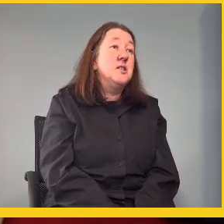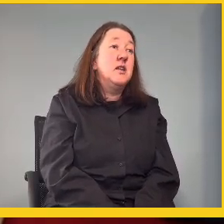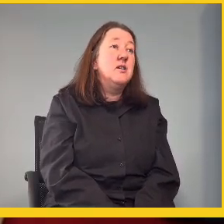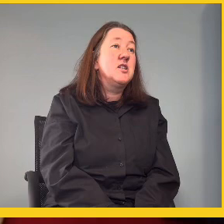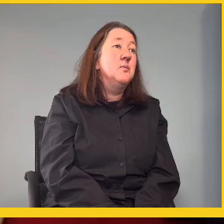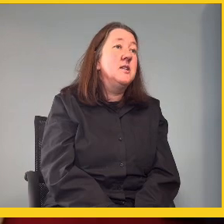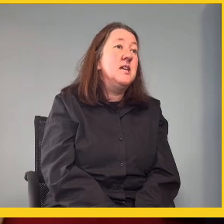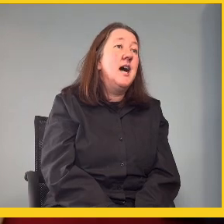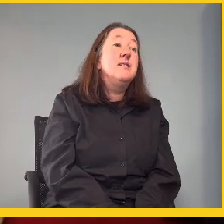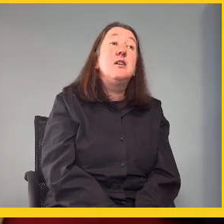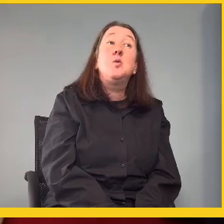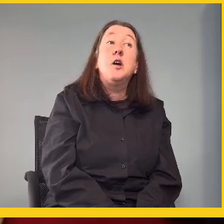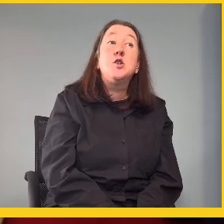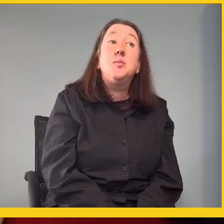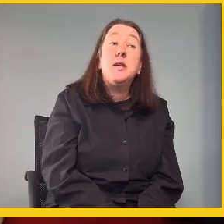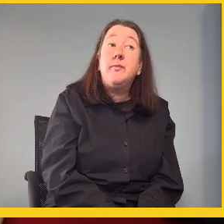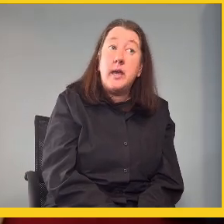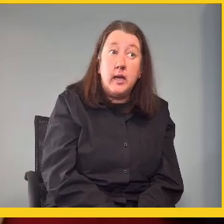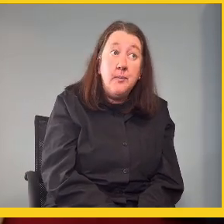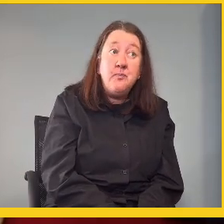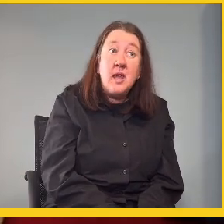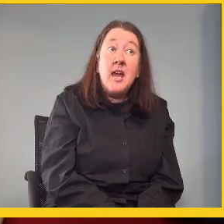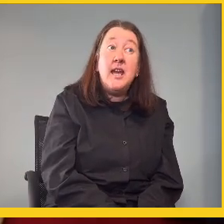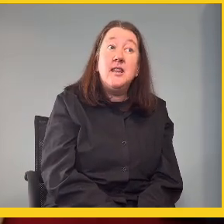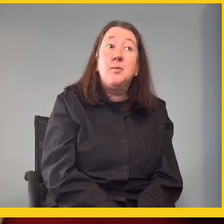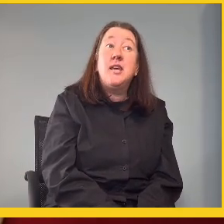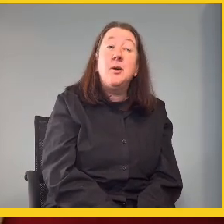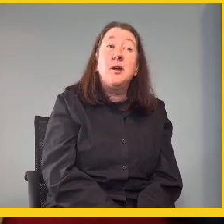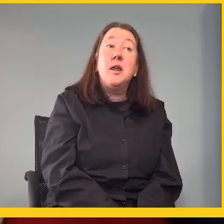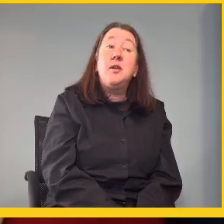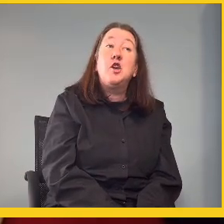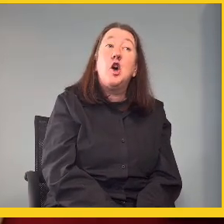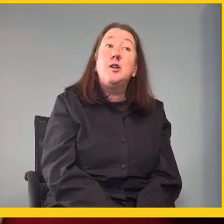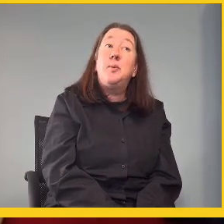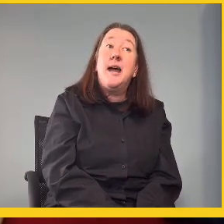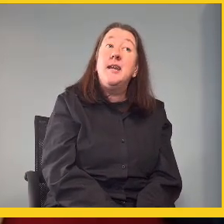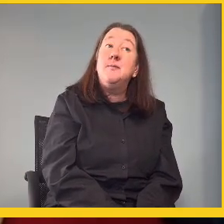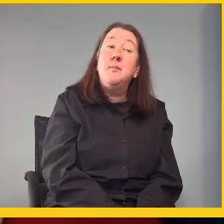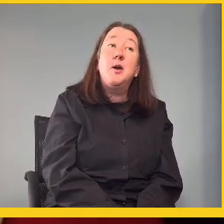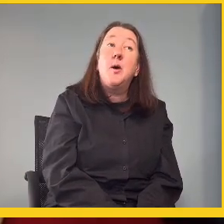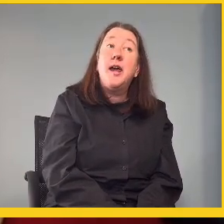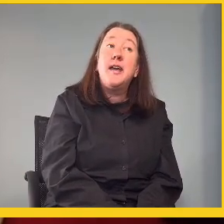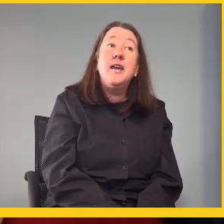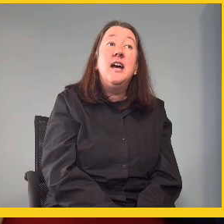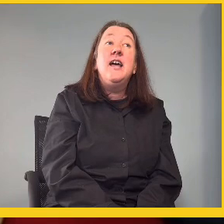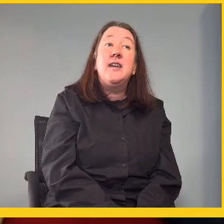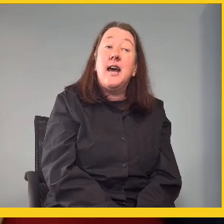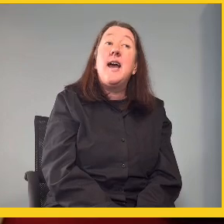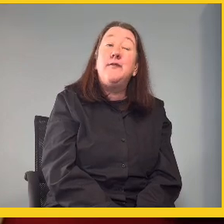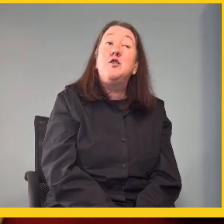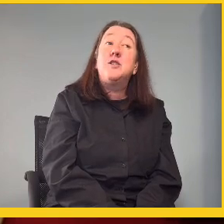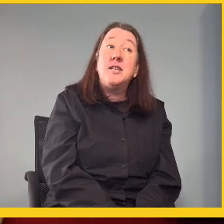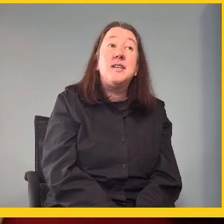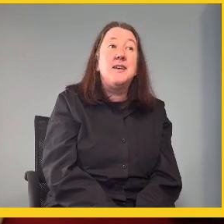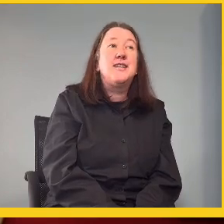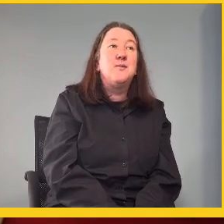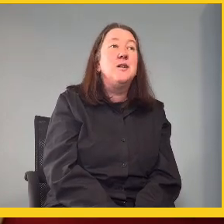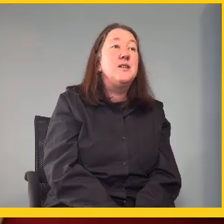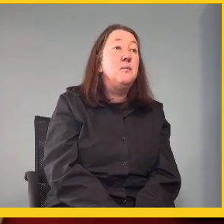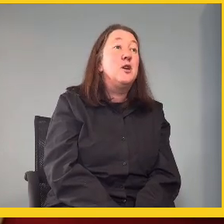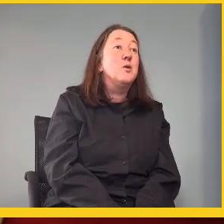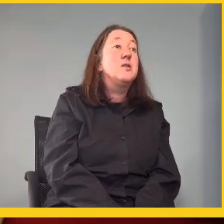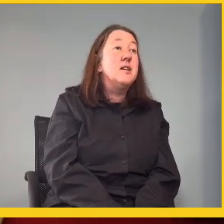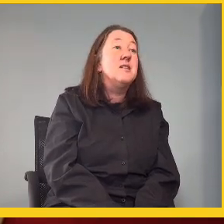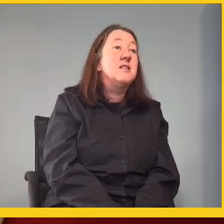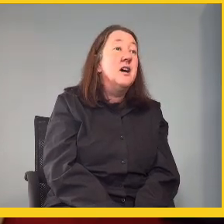Services Committee, and this committee, I didn't want to be there in the beginning, but I think God planned my way, and I have to sit in that